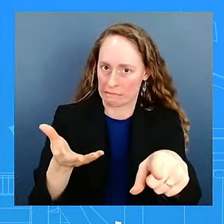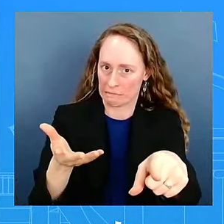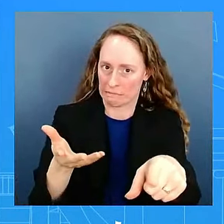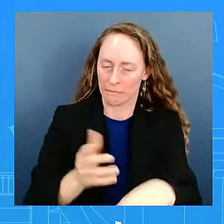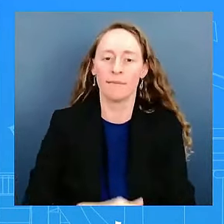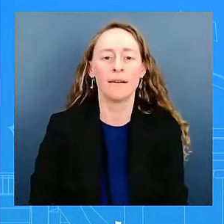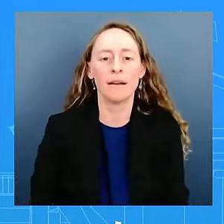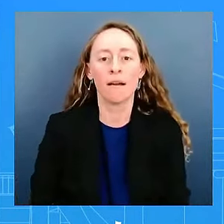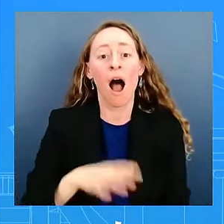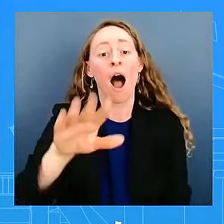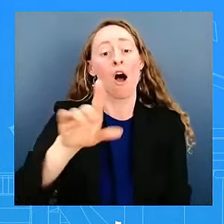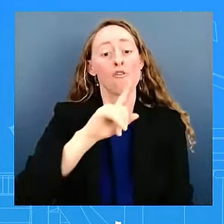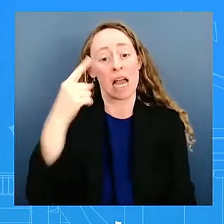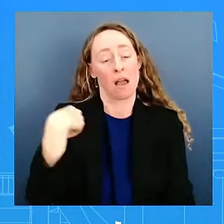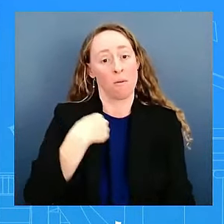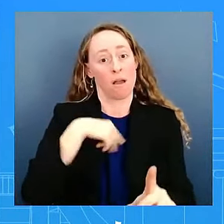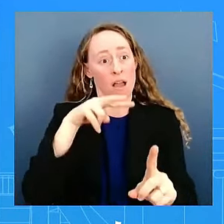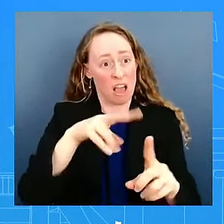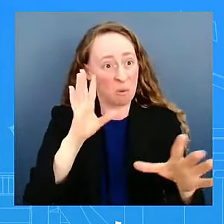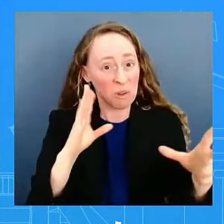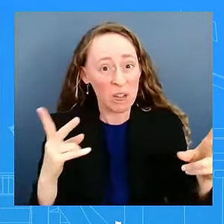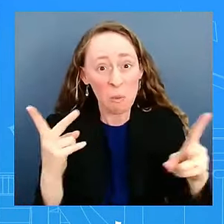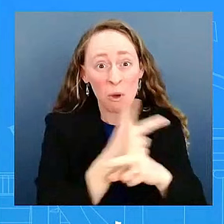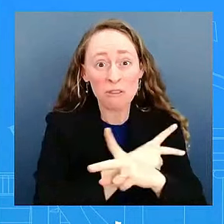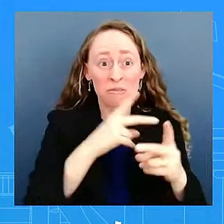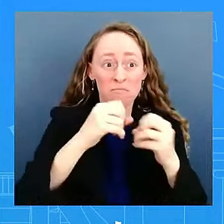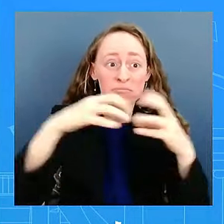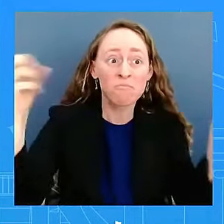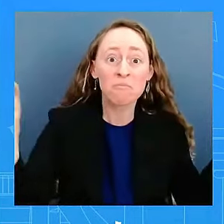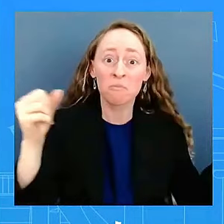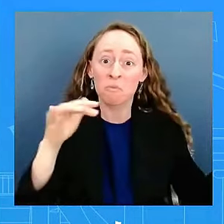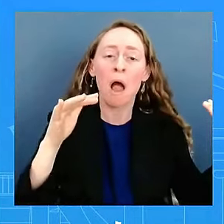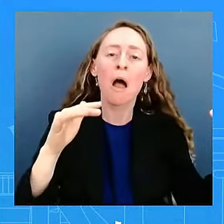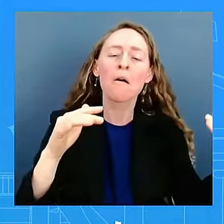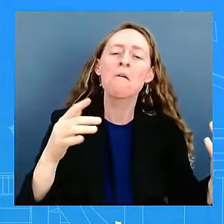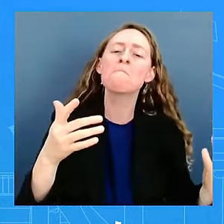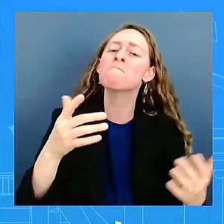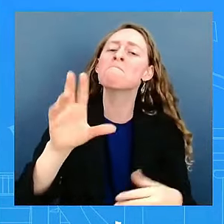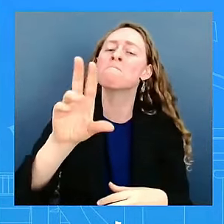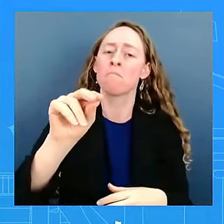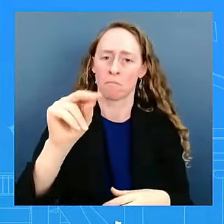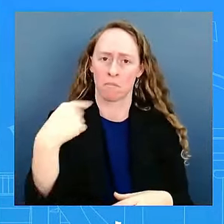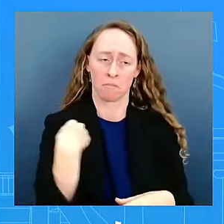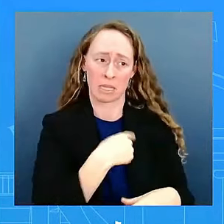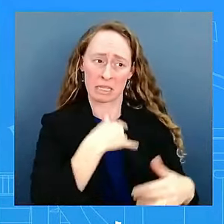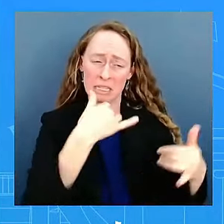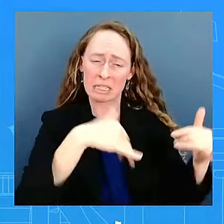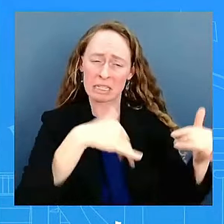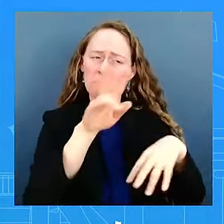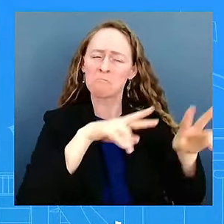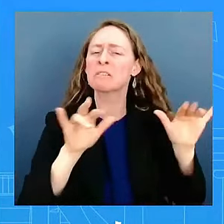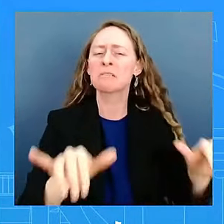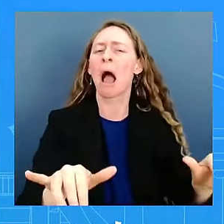there's no signs that an escalation is imminent. But I also said that we watch it very, very closely. I also said,